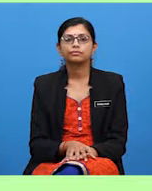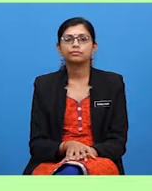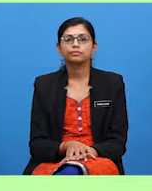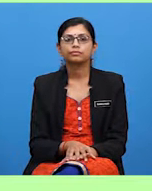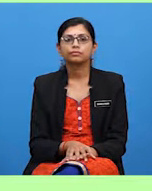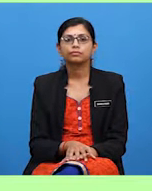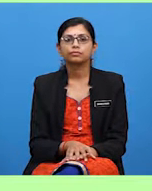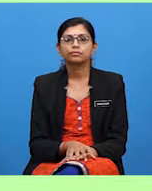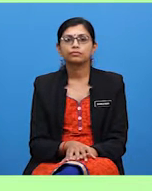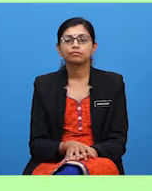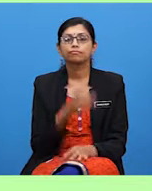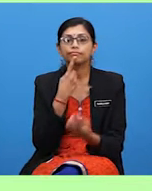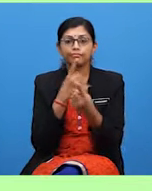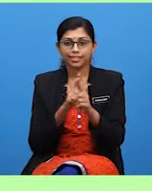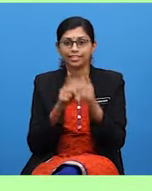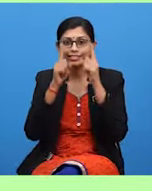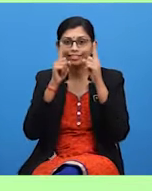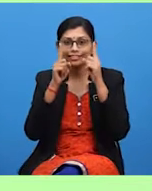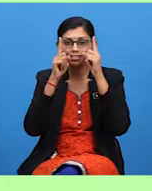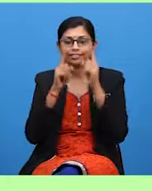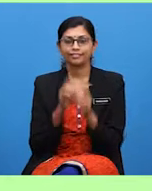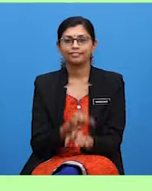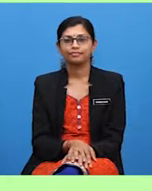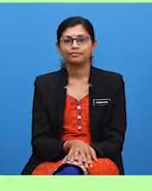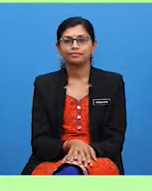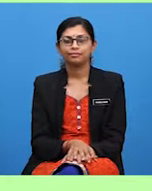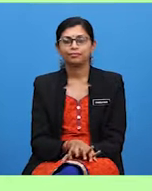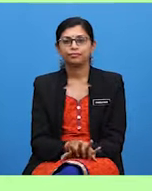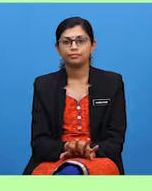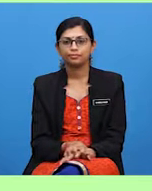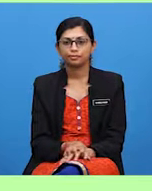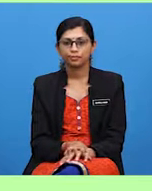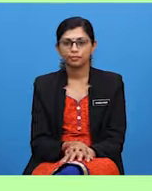They hit them and kill them by mistake.